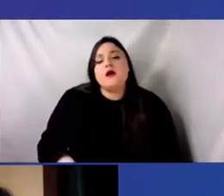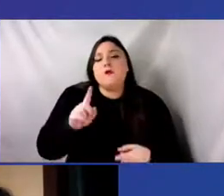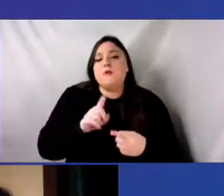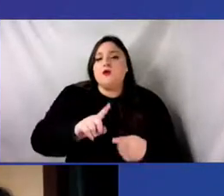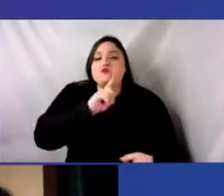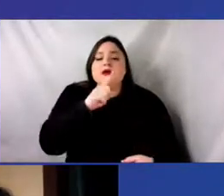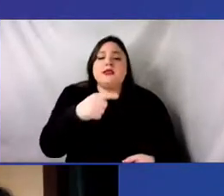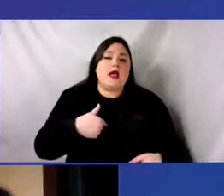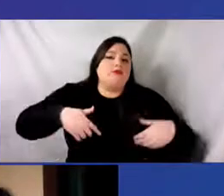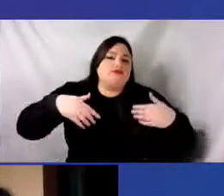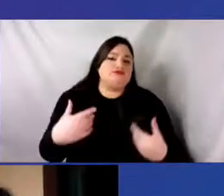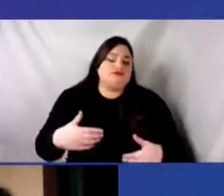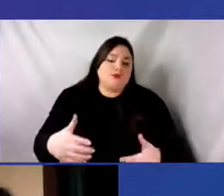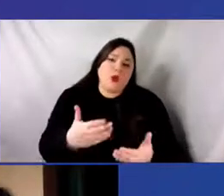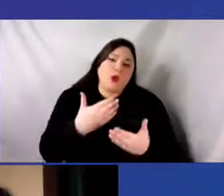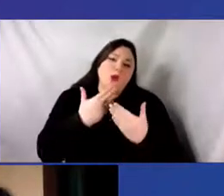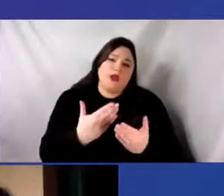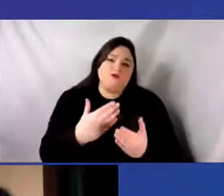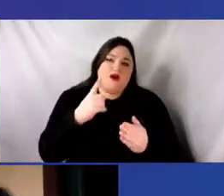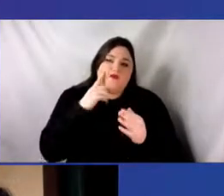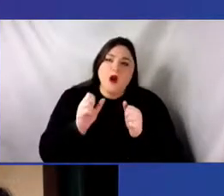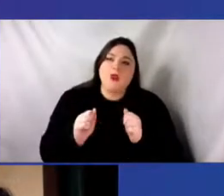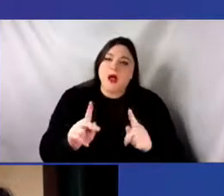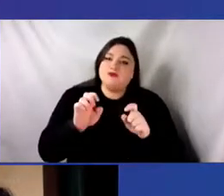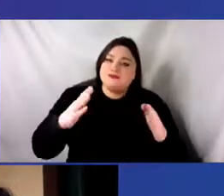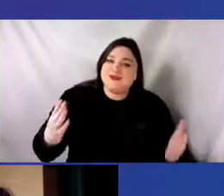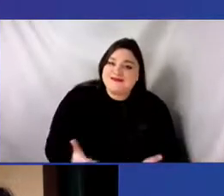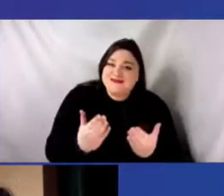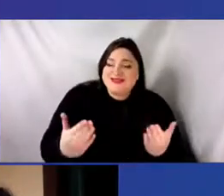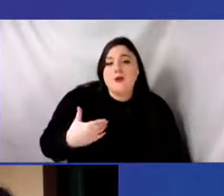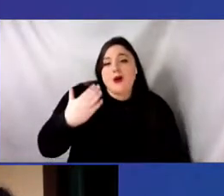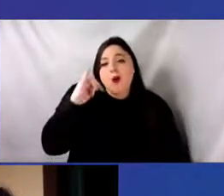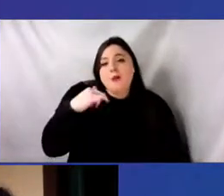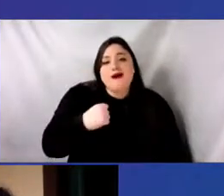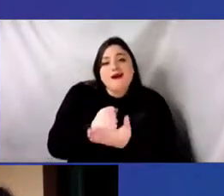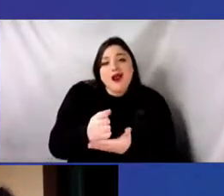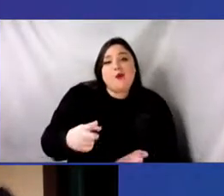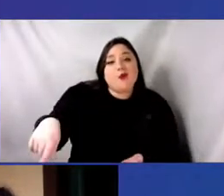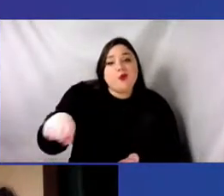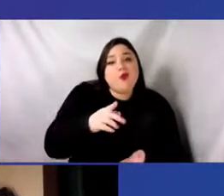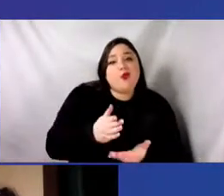this opportunity to be here and I hope that I can be helpful with my experiences. Thank you.